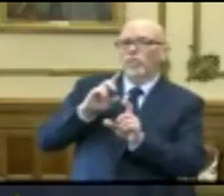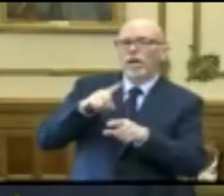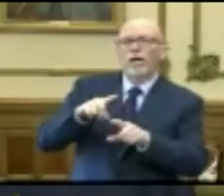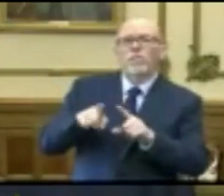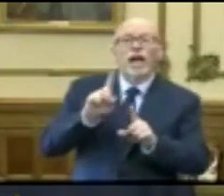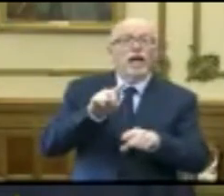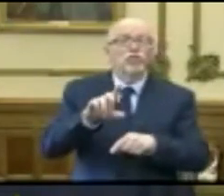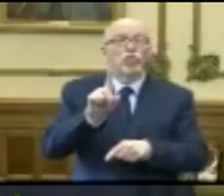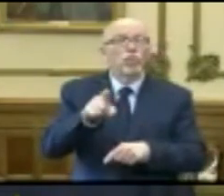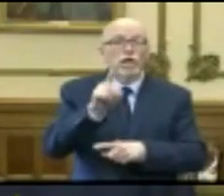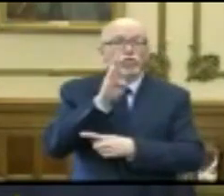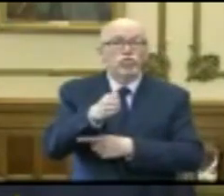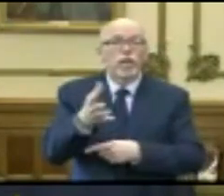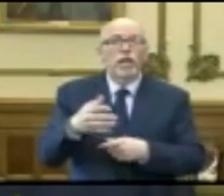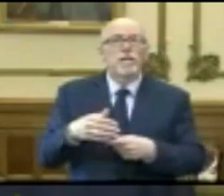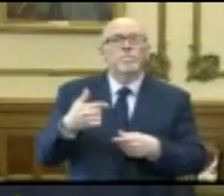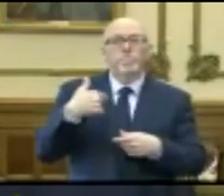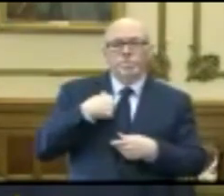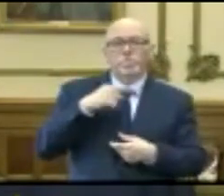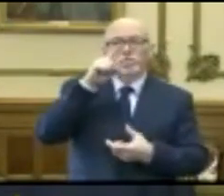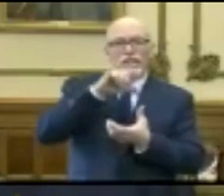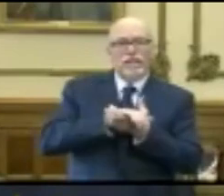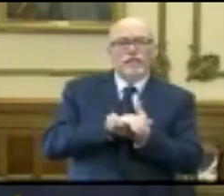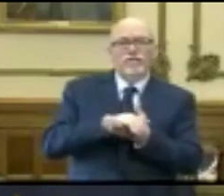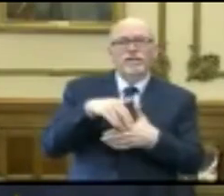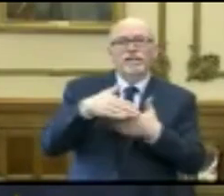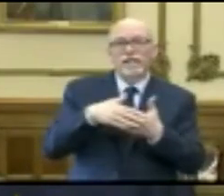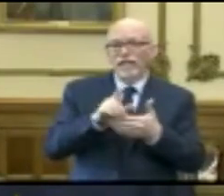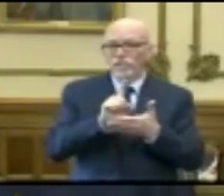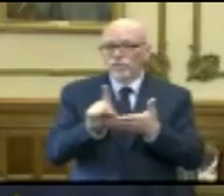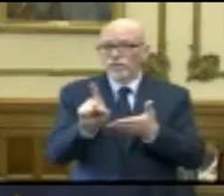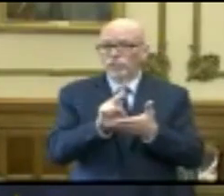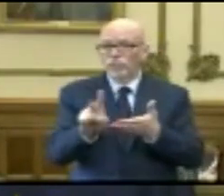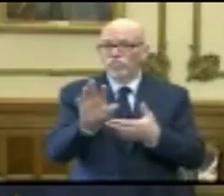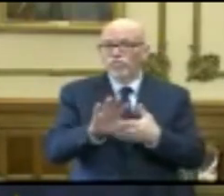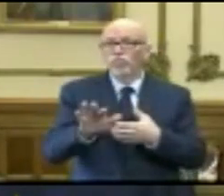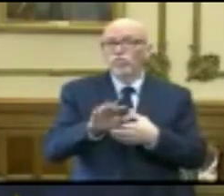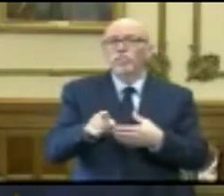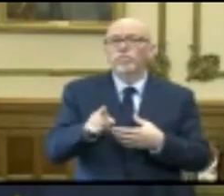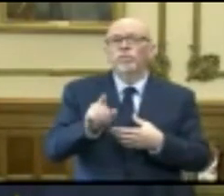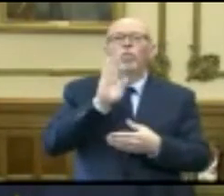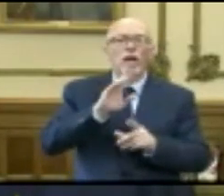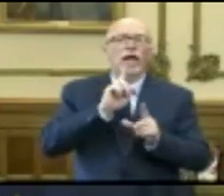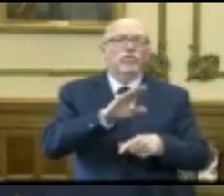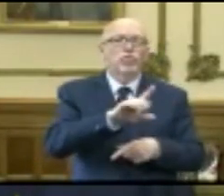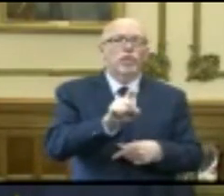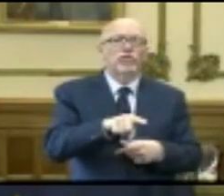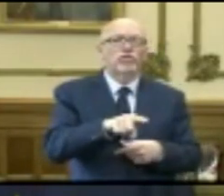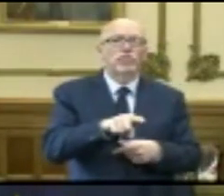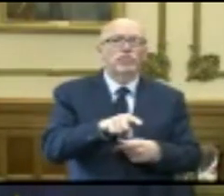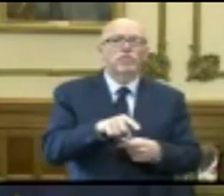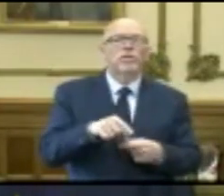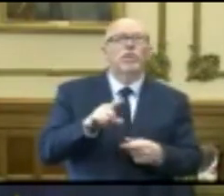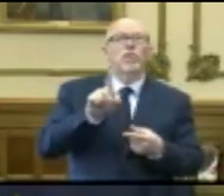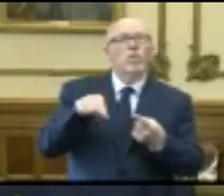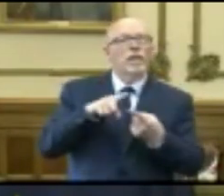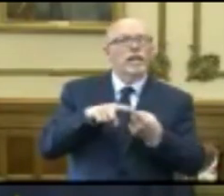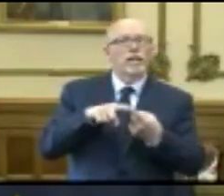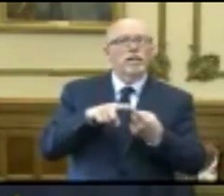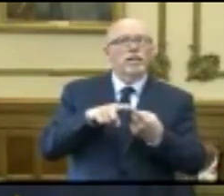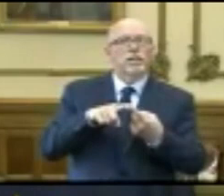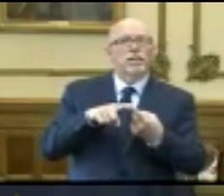question very directly is, I believe that the next week or so is going to answer your question, Nikki, is when